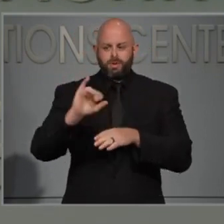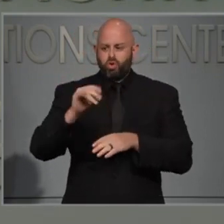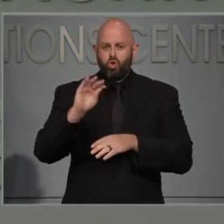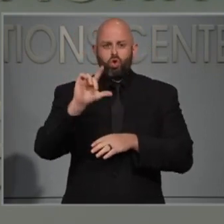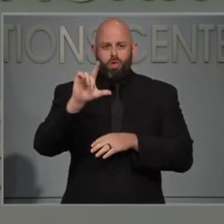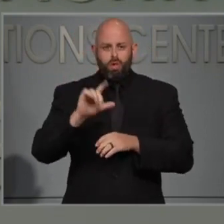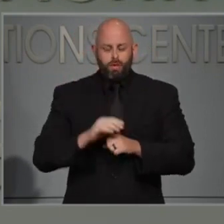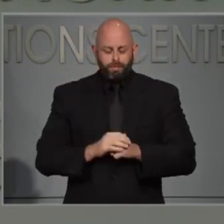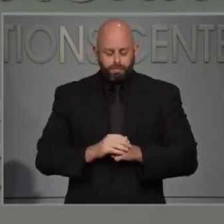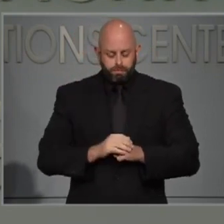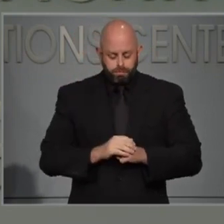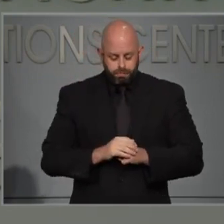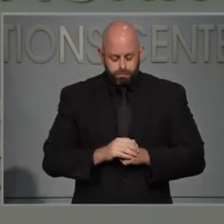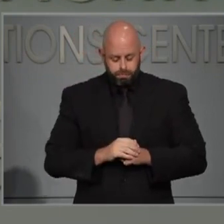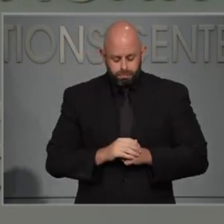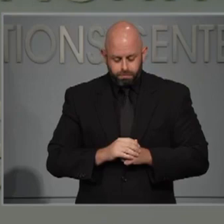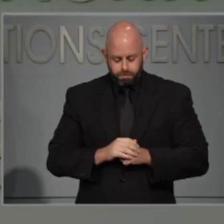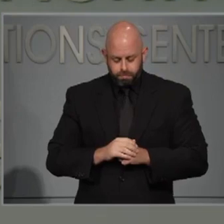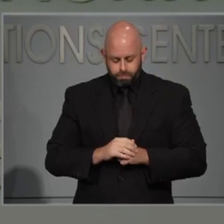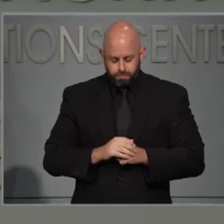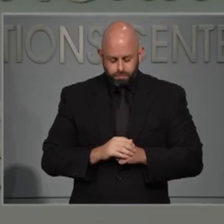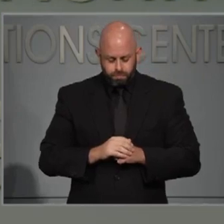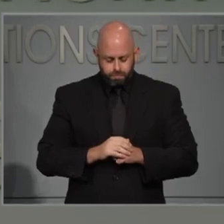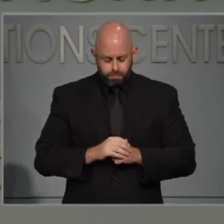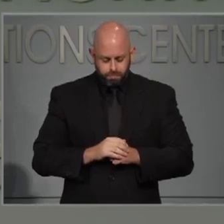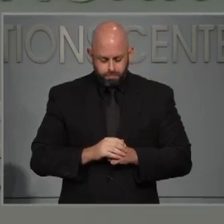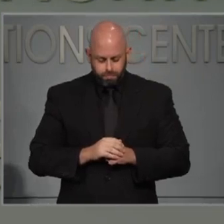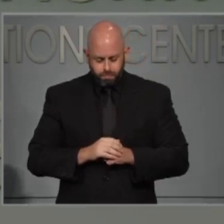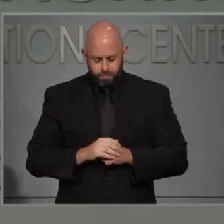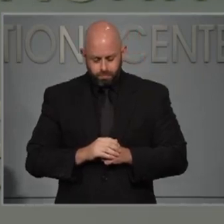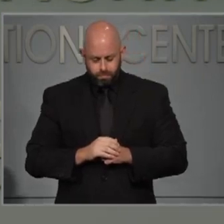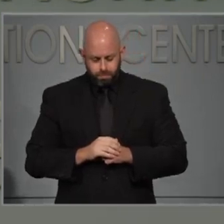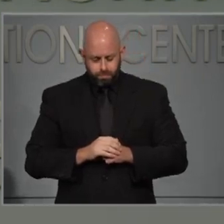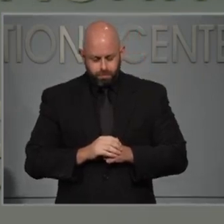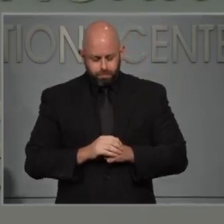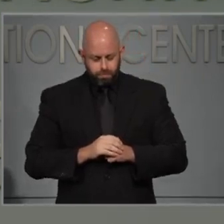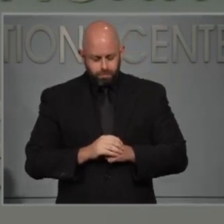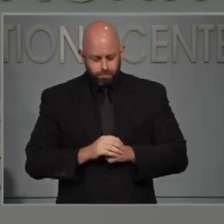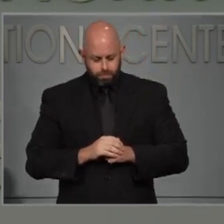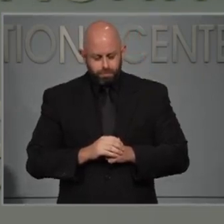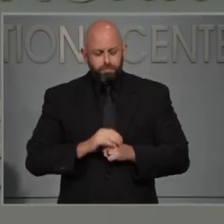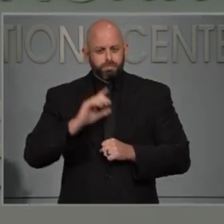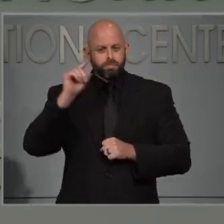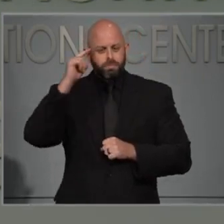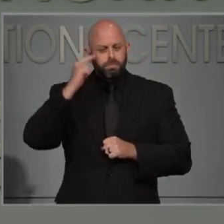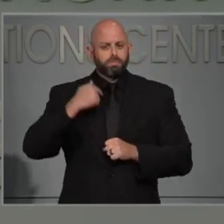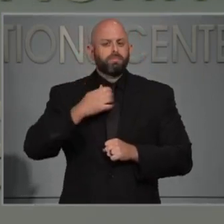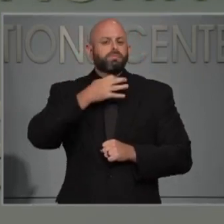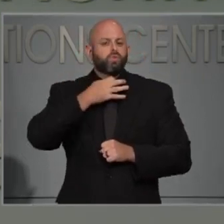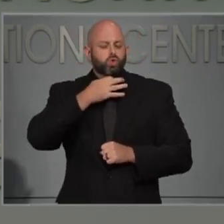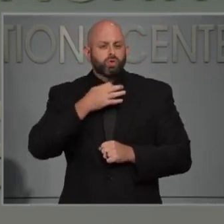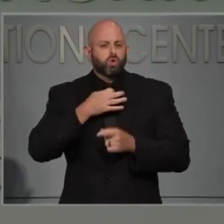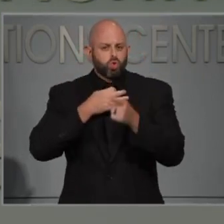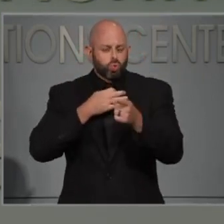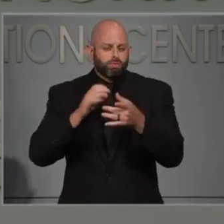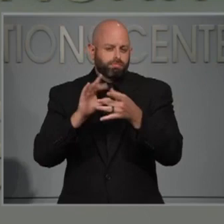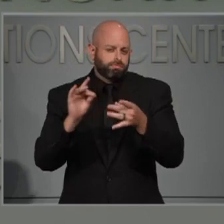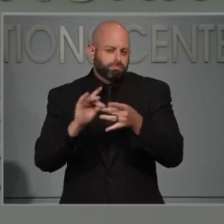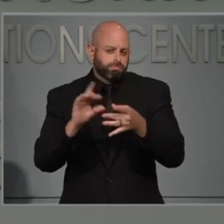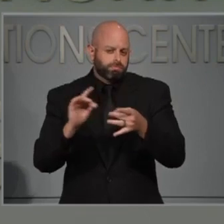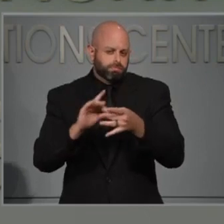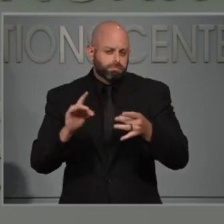Governor, I'm curious, you talked particularly early on and you continue to talk about the importance of using science and data in terms of